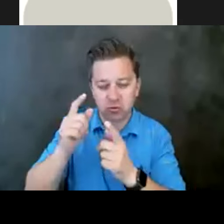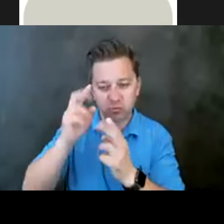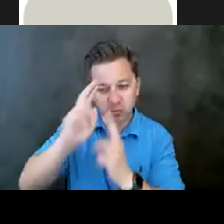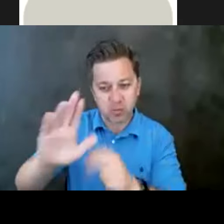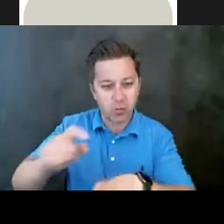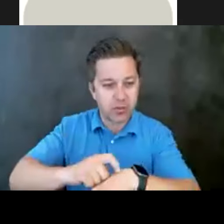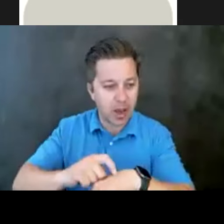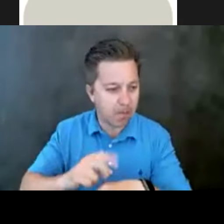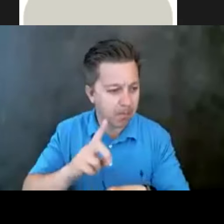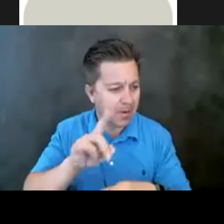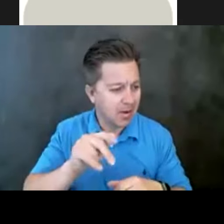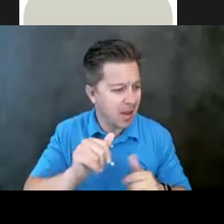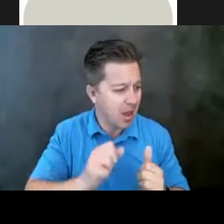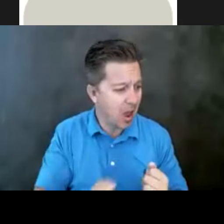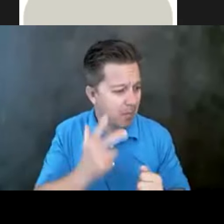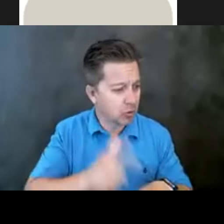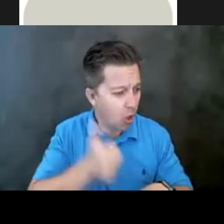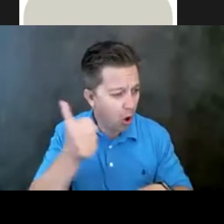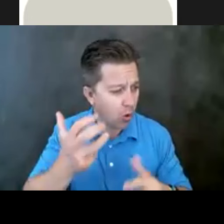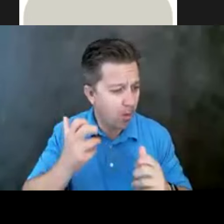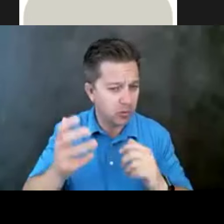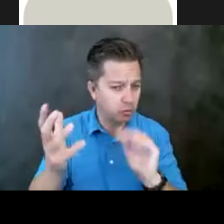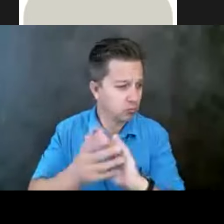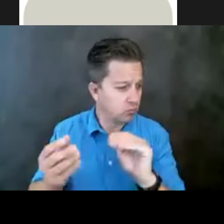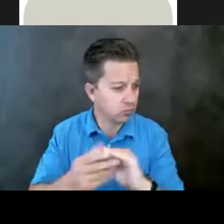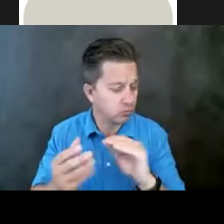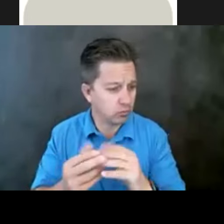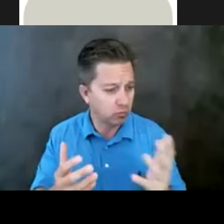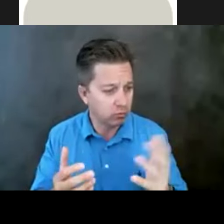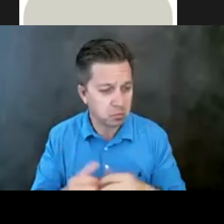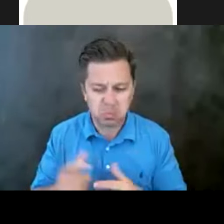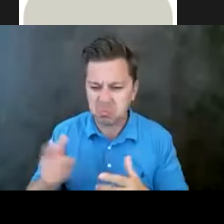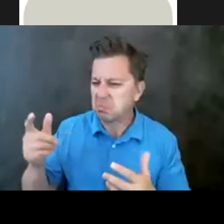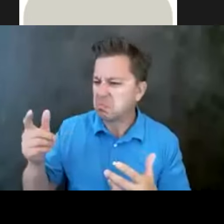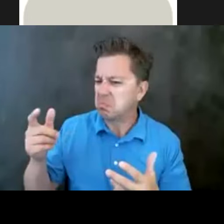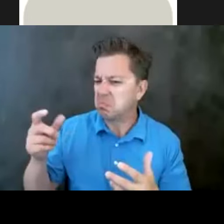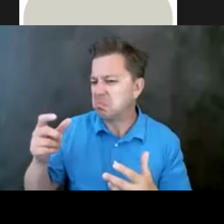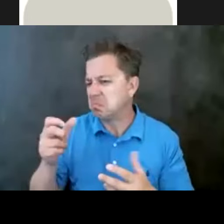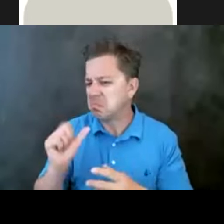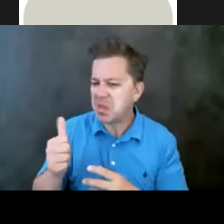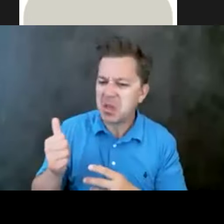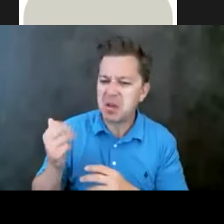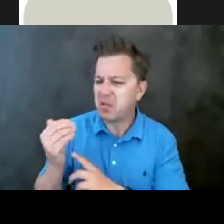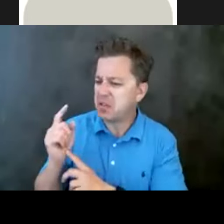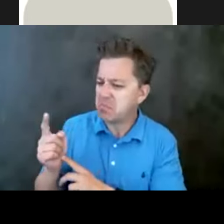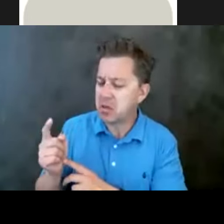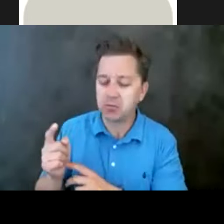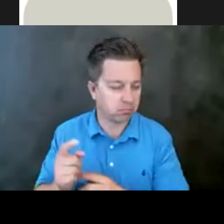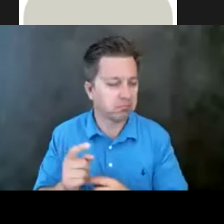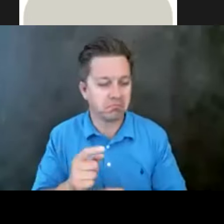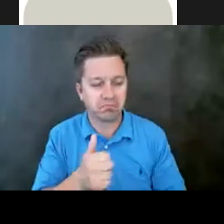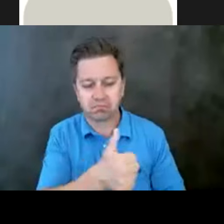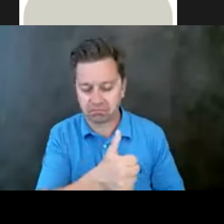Diana, how much longer would you like me to spend on this? You can do another 10 or 15 minutes or so. Okay, perfect.